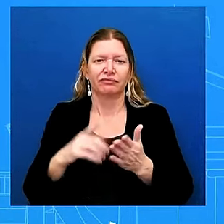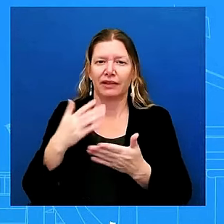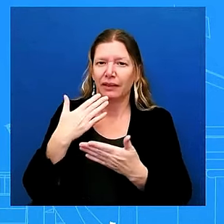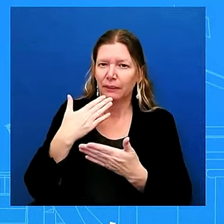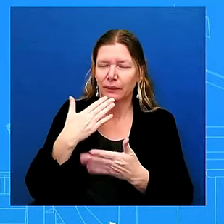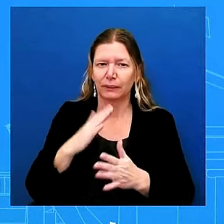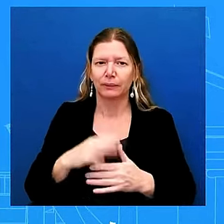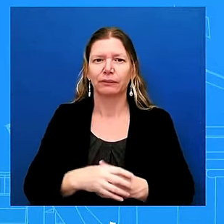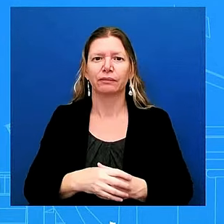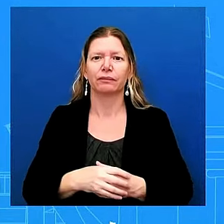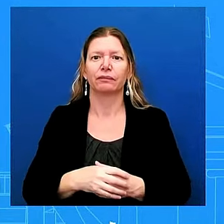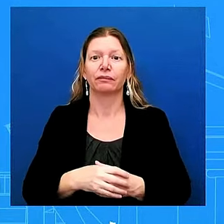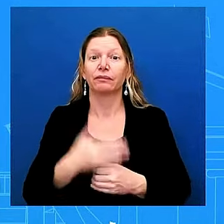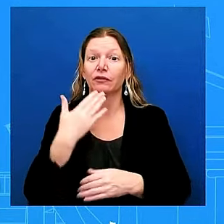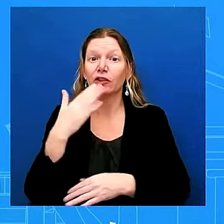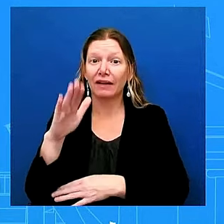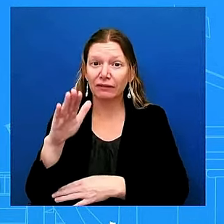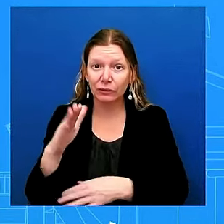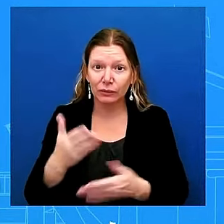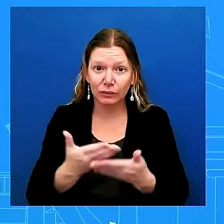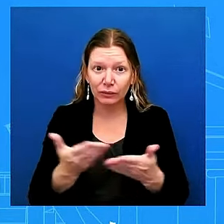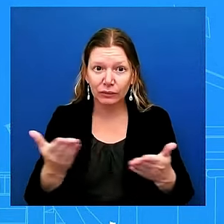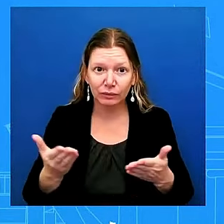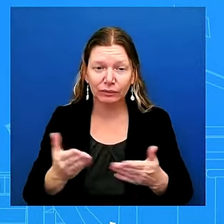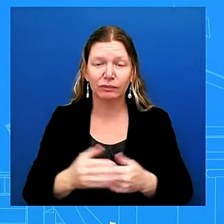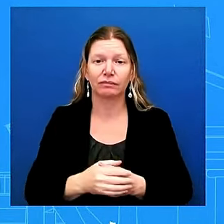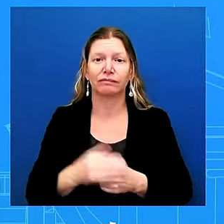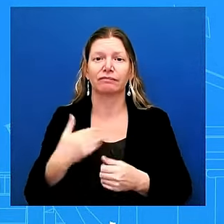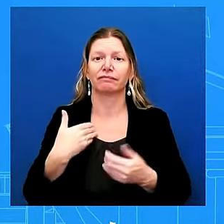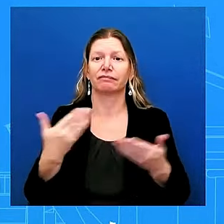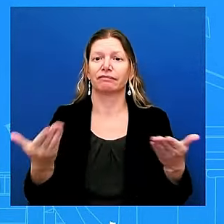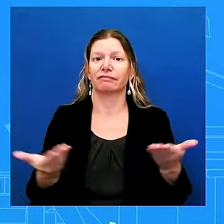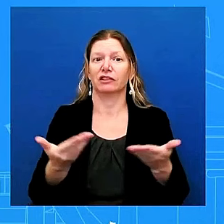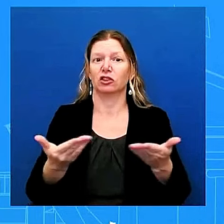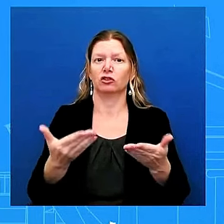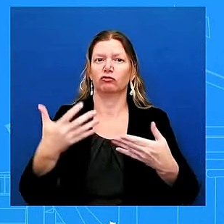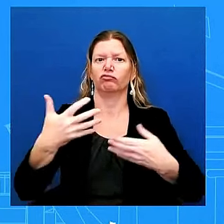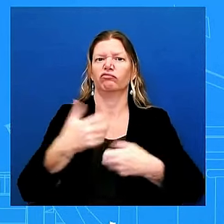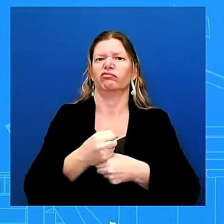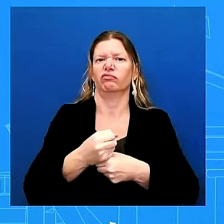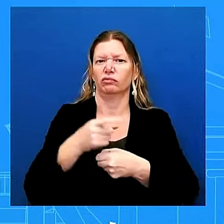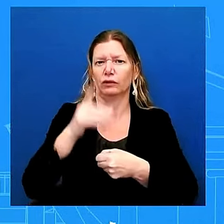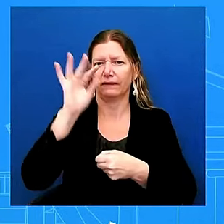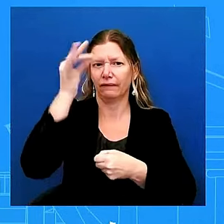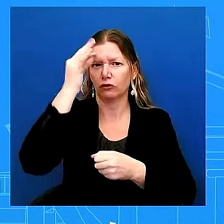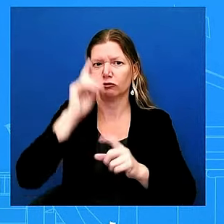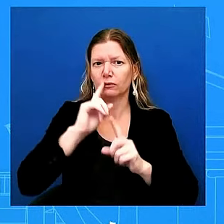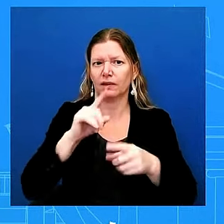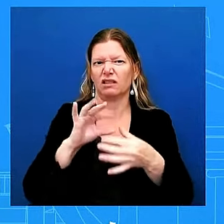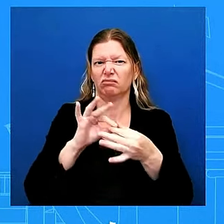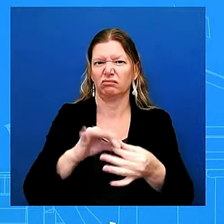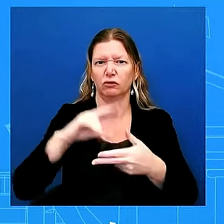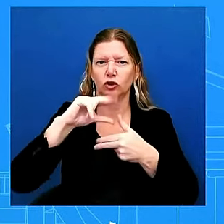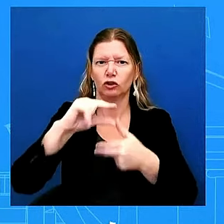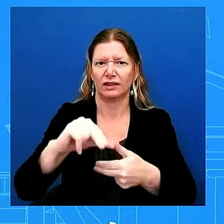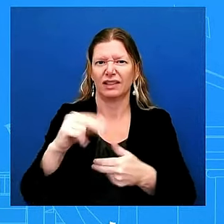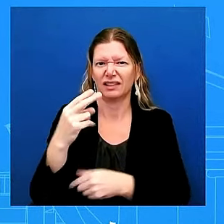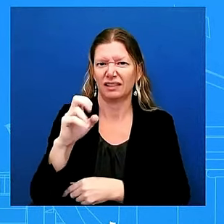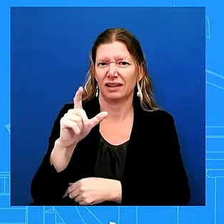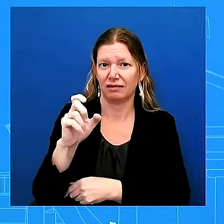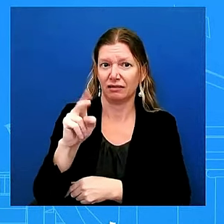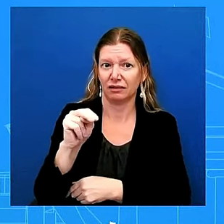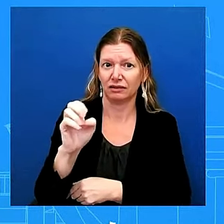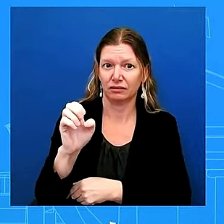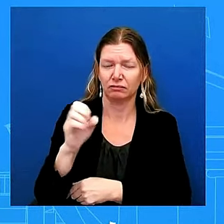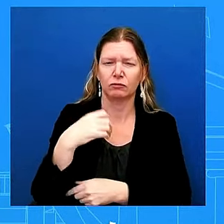i'm here today to brief you on the federal response to hurricane helene but first i just want to take a moment to acknowledge the lives lost across the region